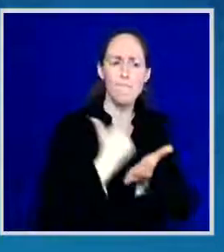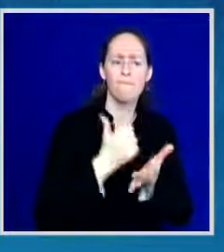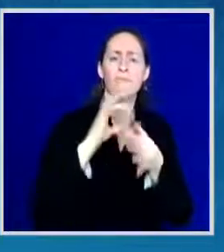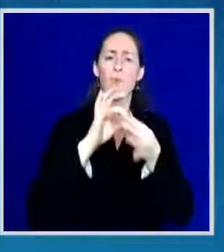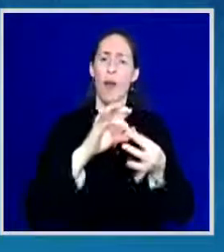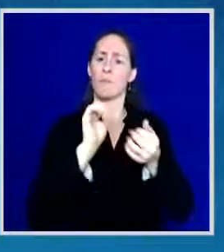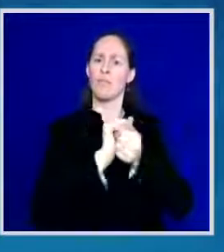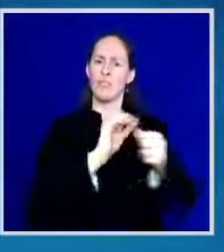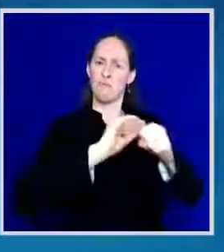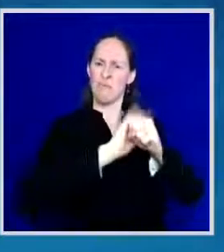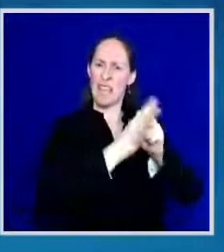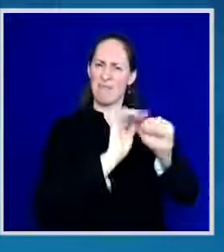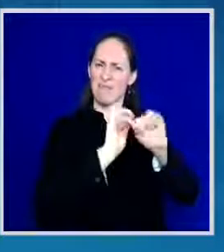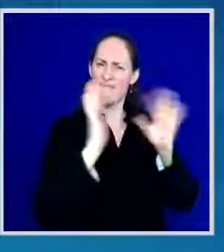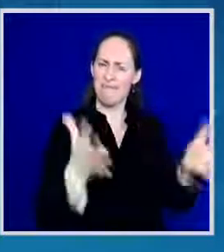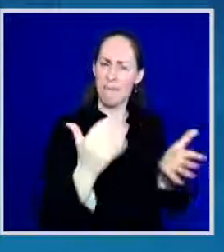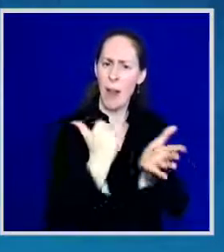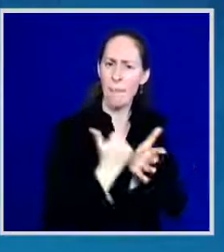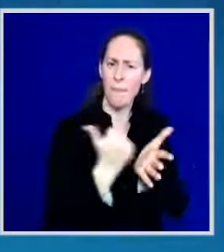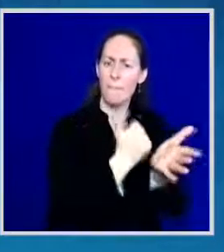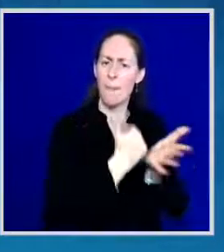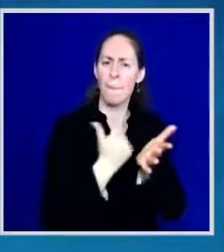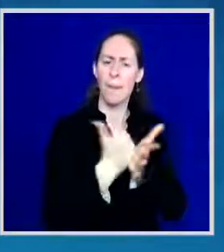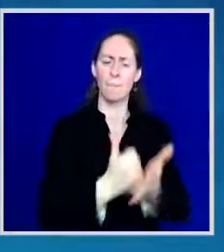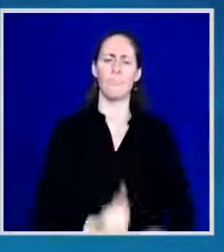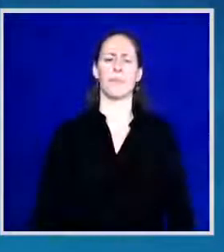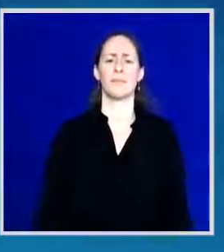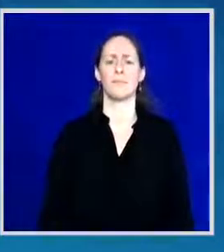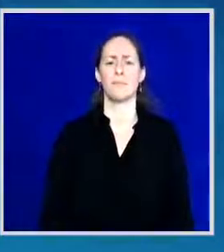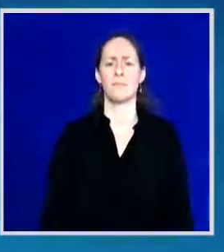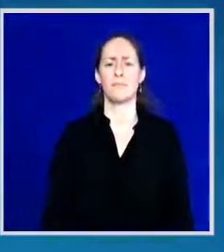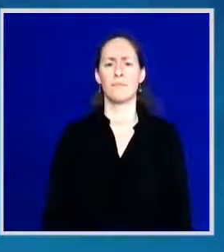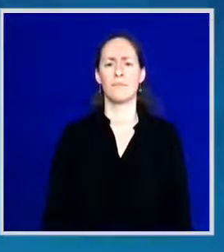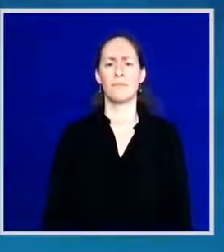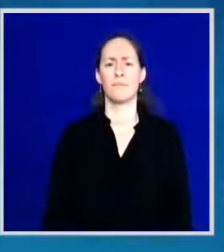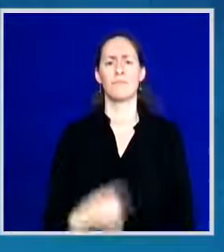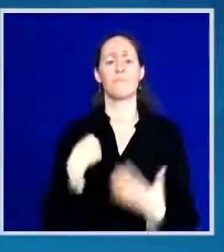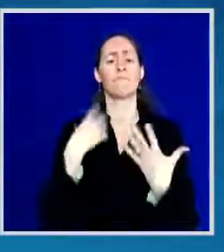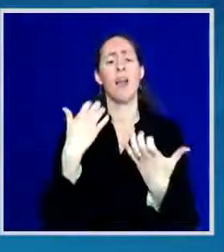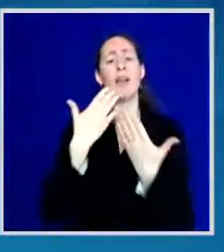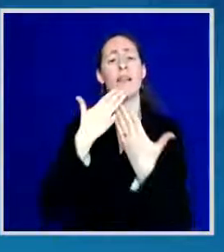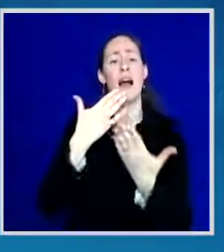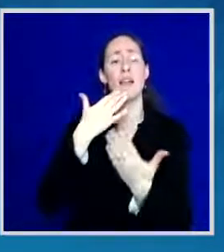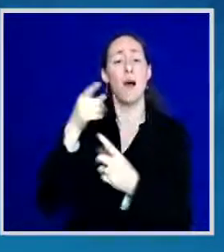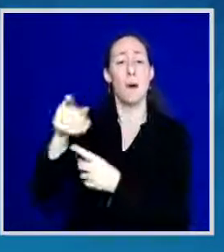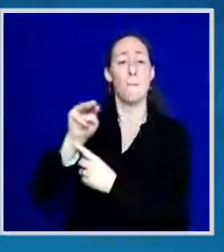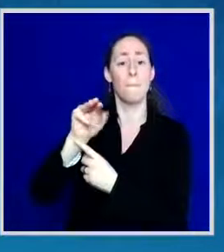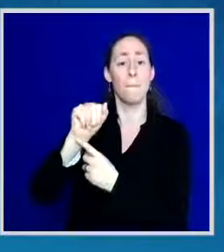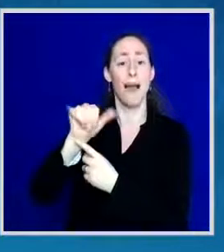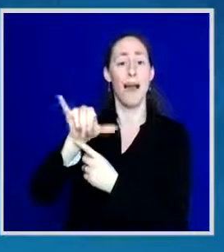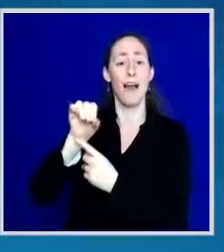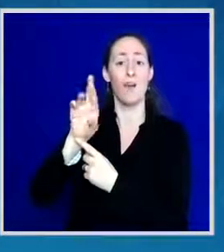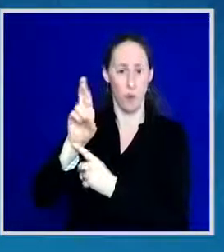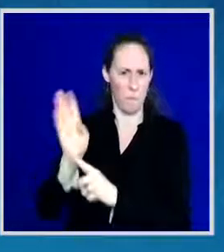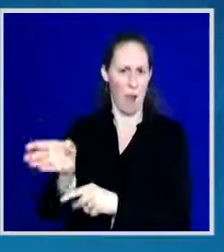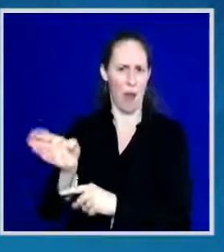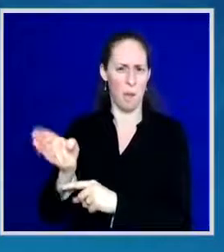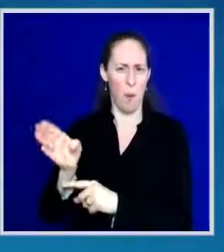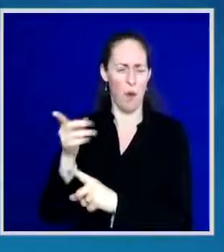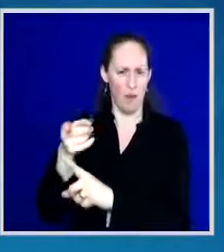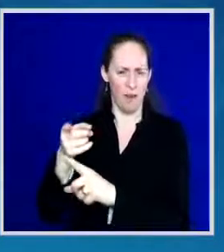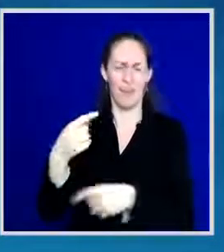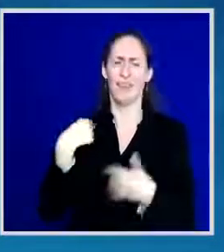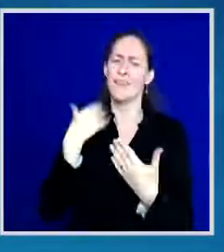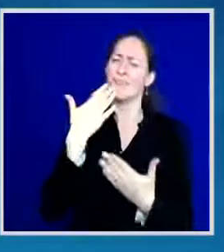leadership in a great American city during very difficult times and to our other county executives and local leaders who are here and are